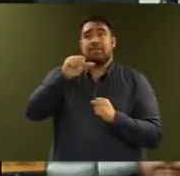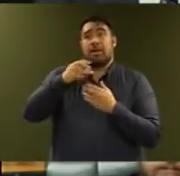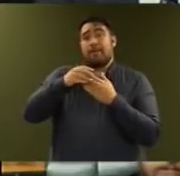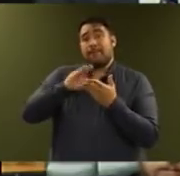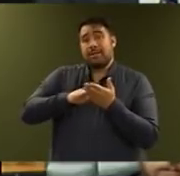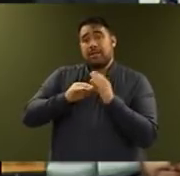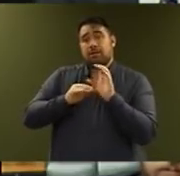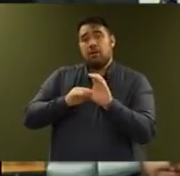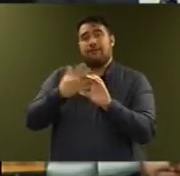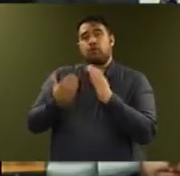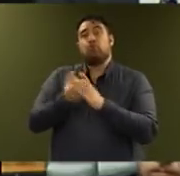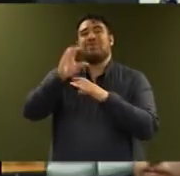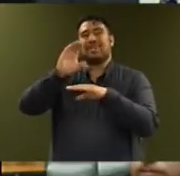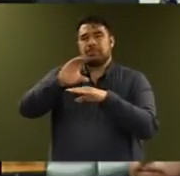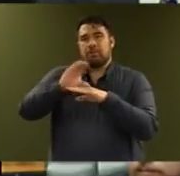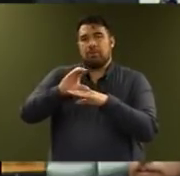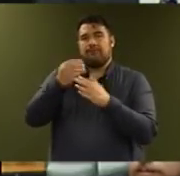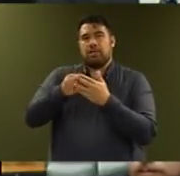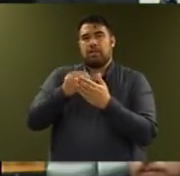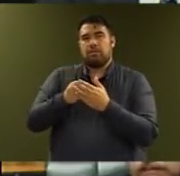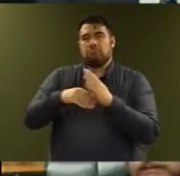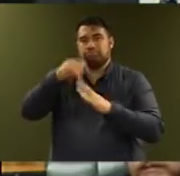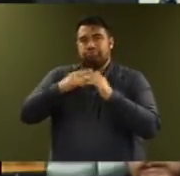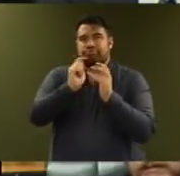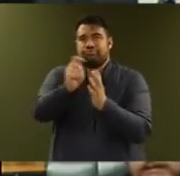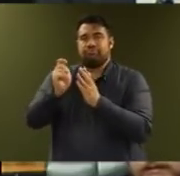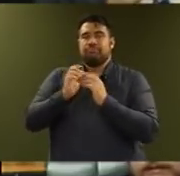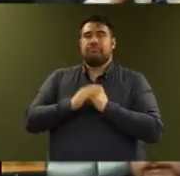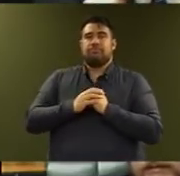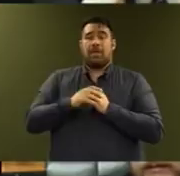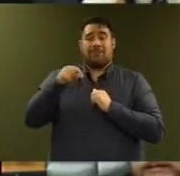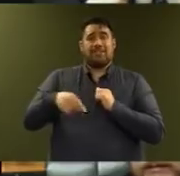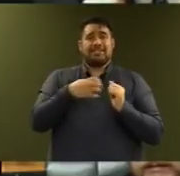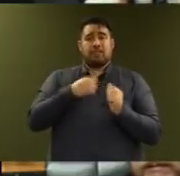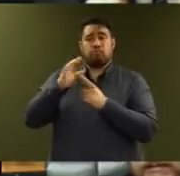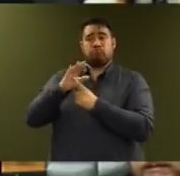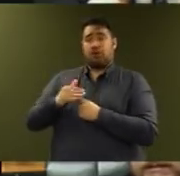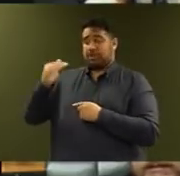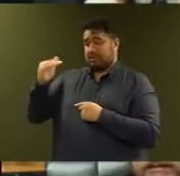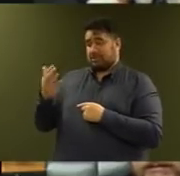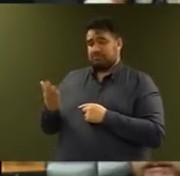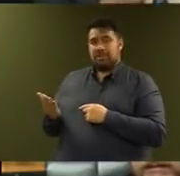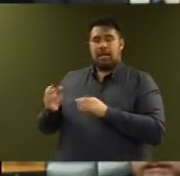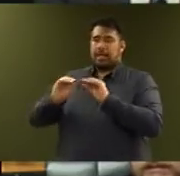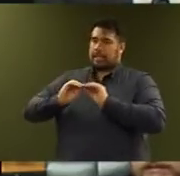in new capital funding. The different priorities of this Government are never clearer than in housing.